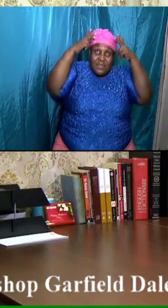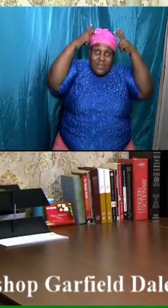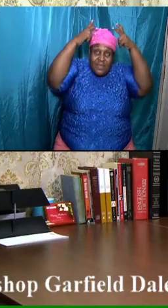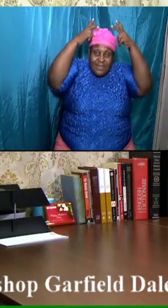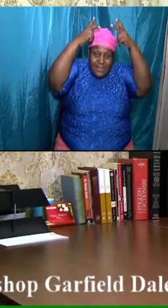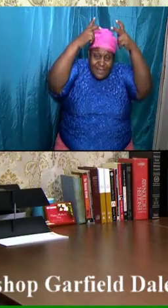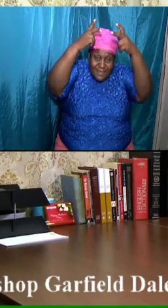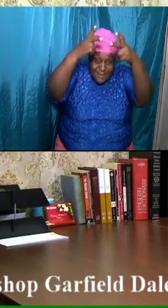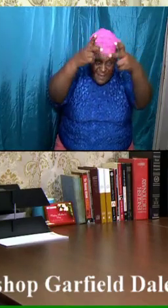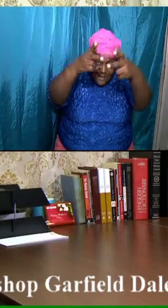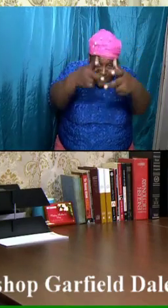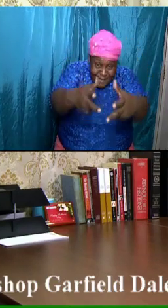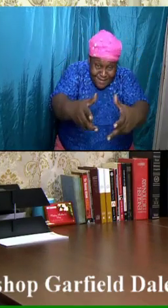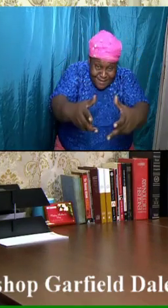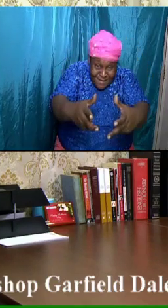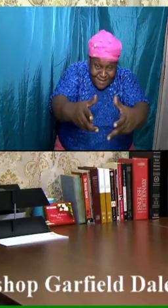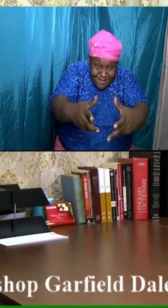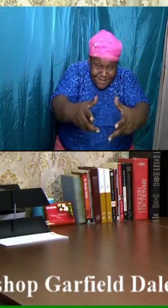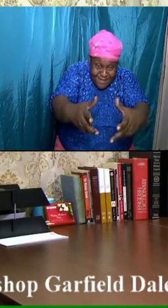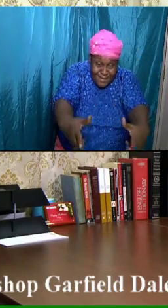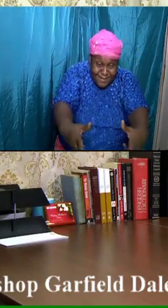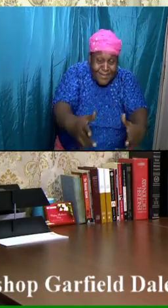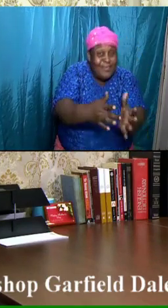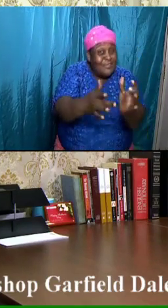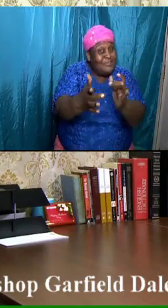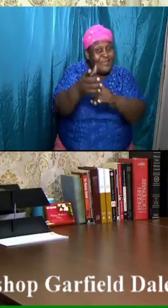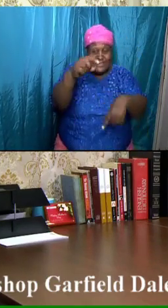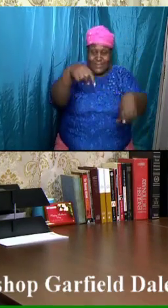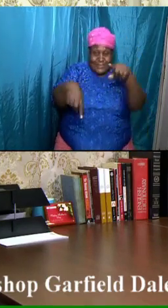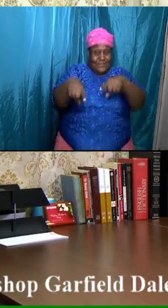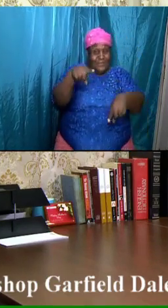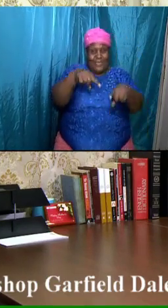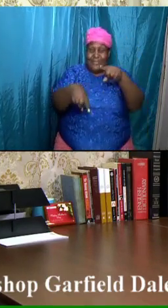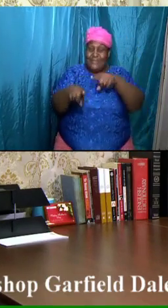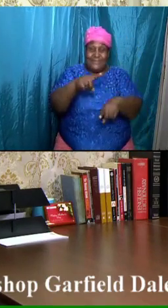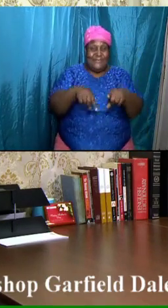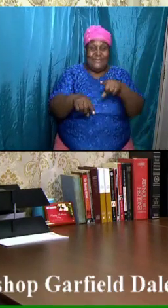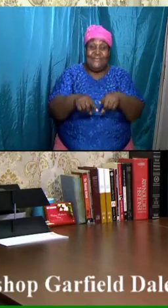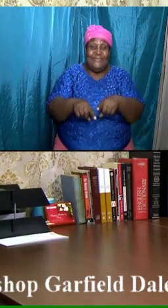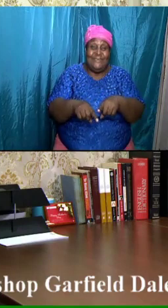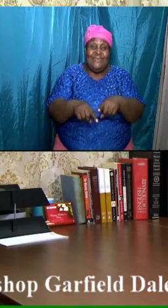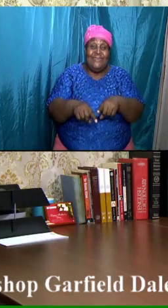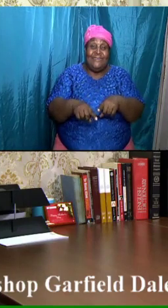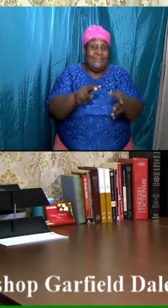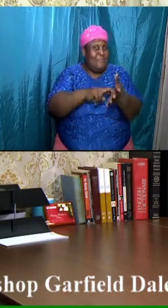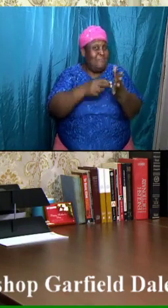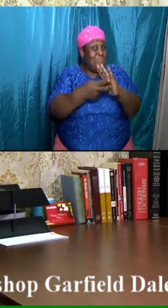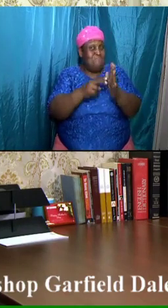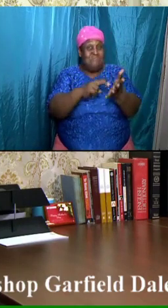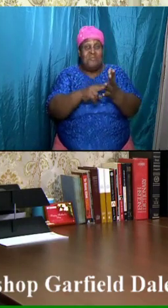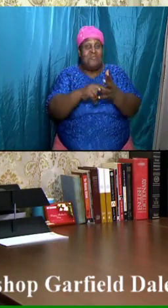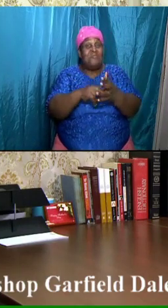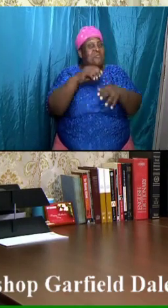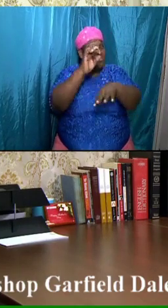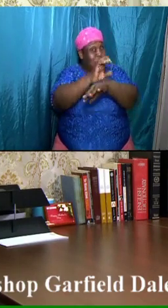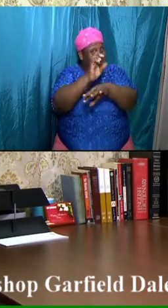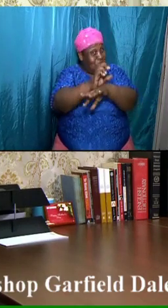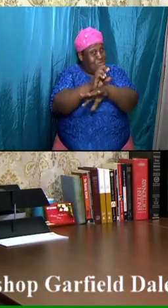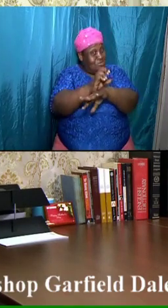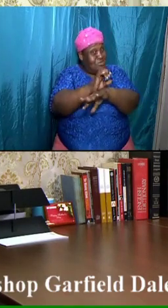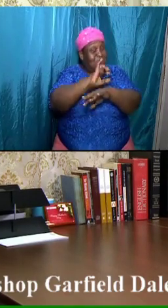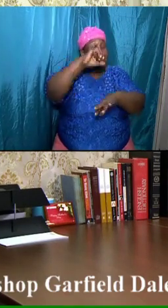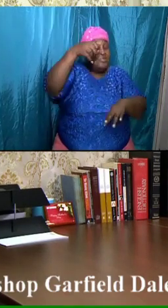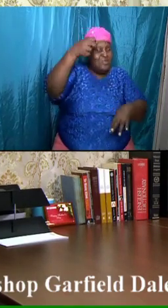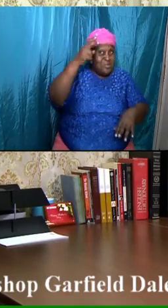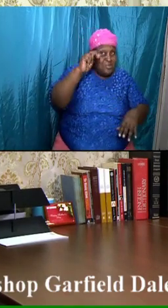widely believed and we accept that it makes reference to the church. And he saw the church